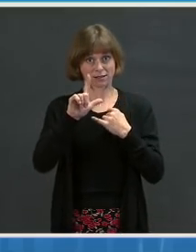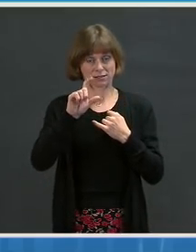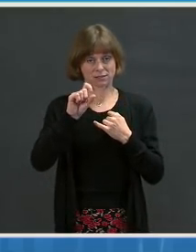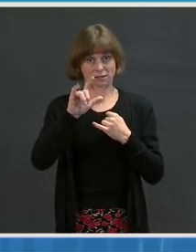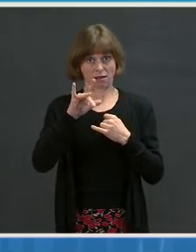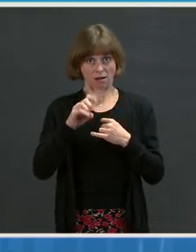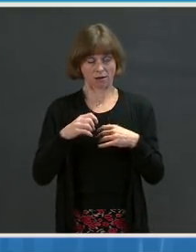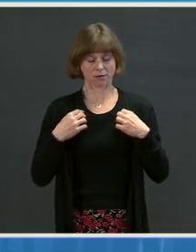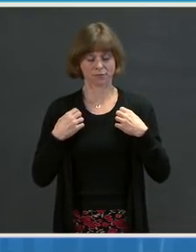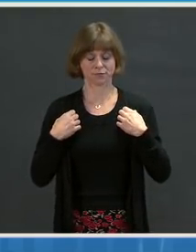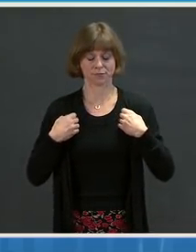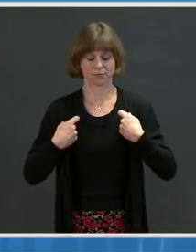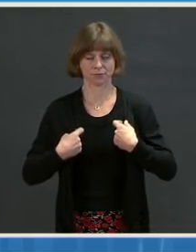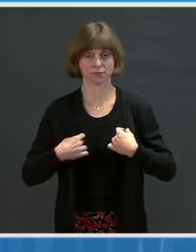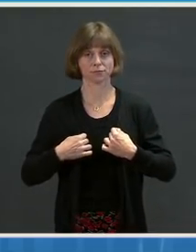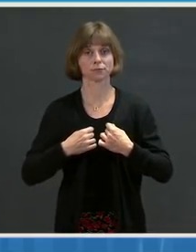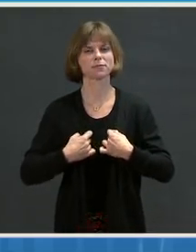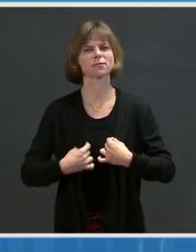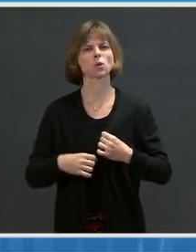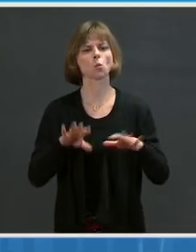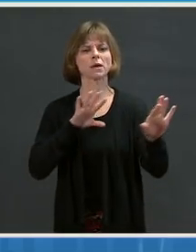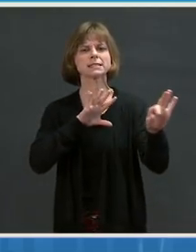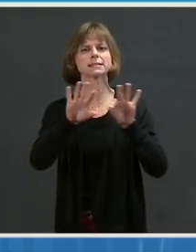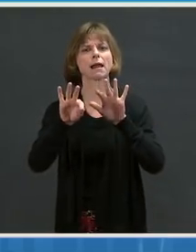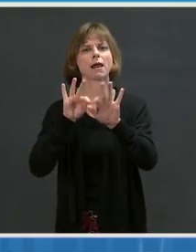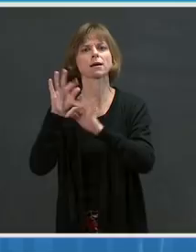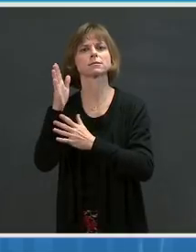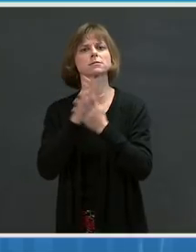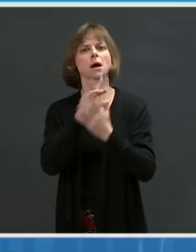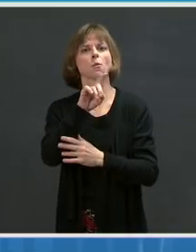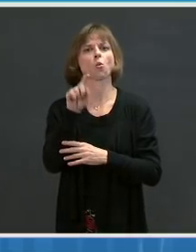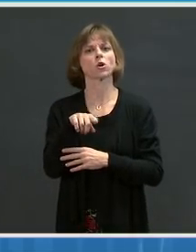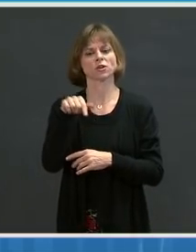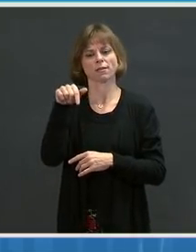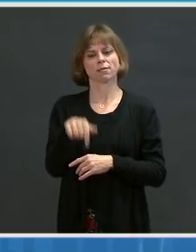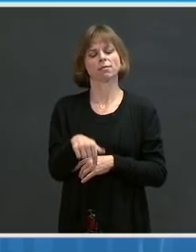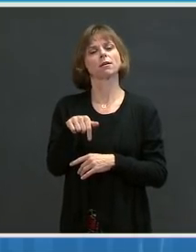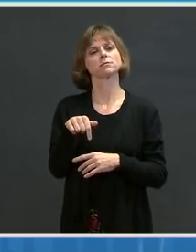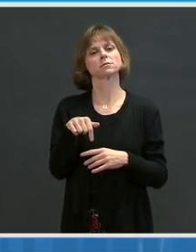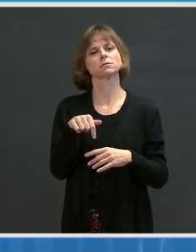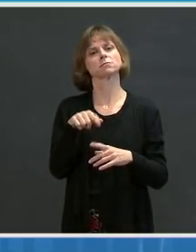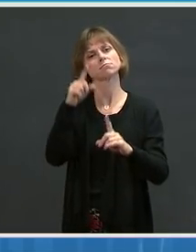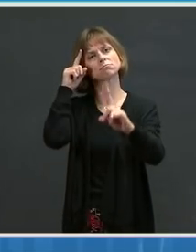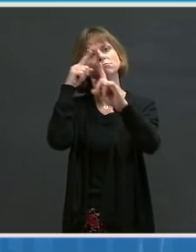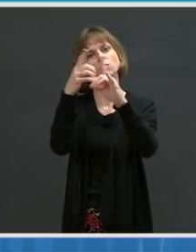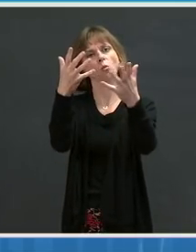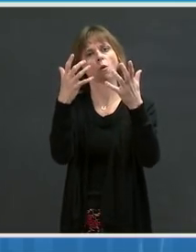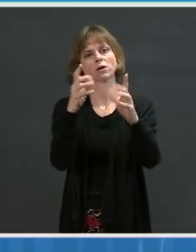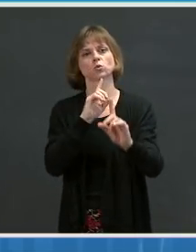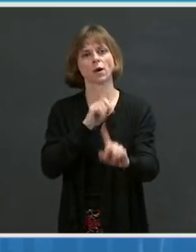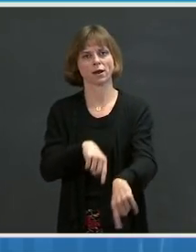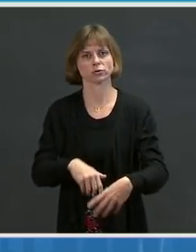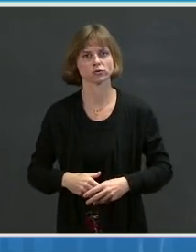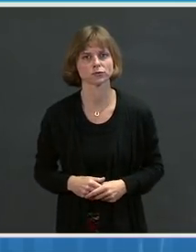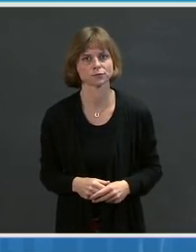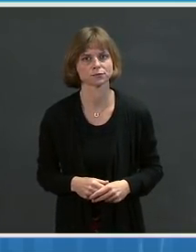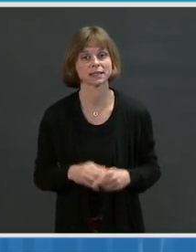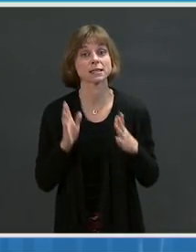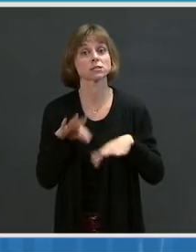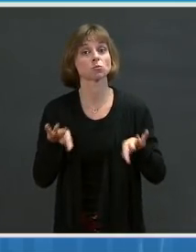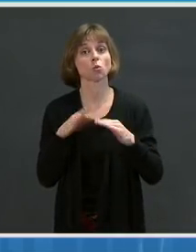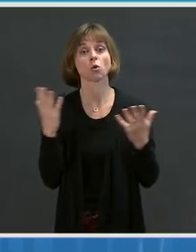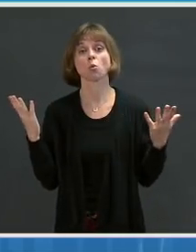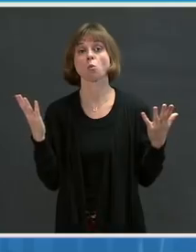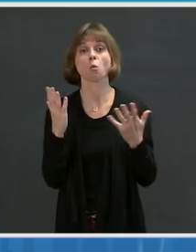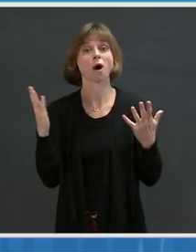there are selective questions that this initiative hopes to answer, and they are important. What does the spectrum of